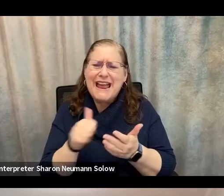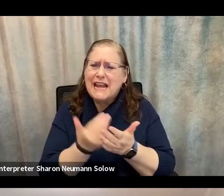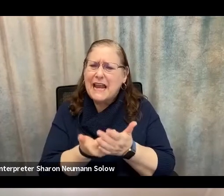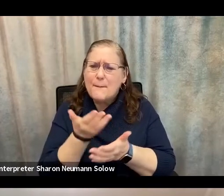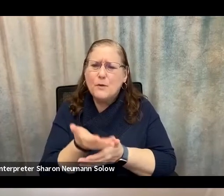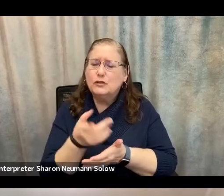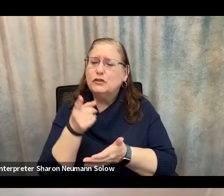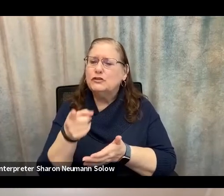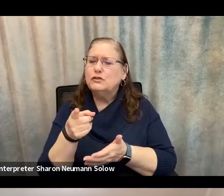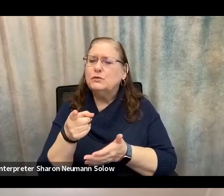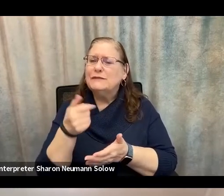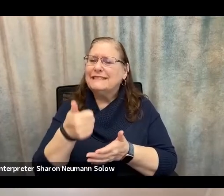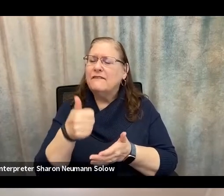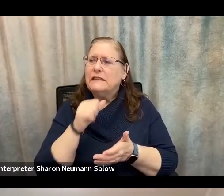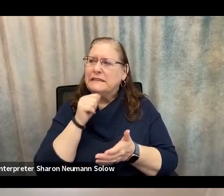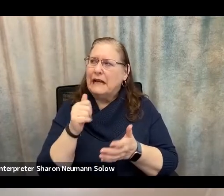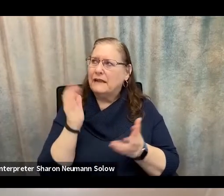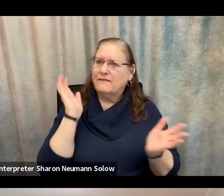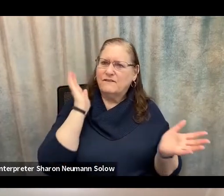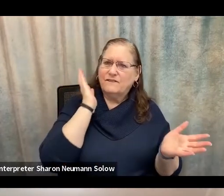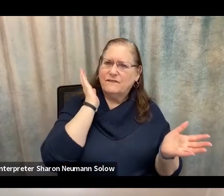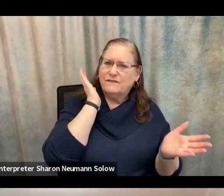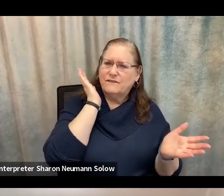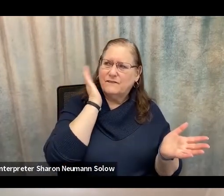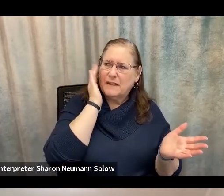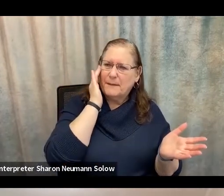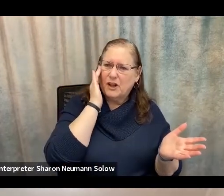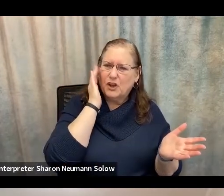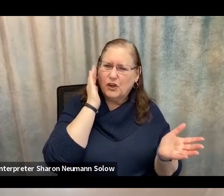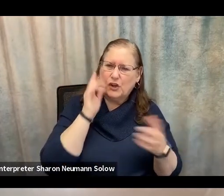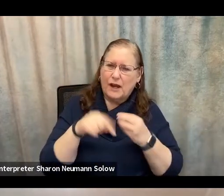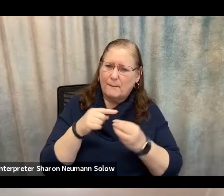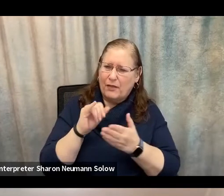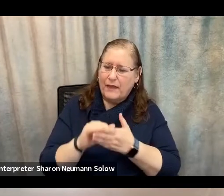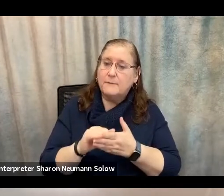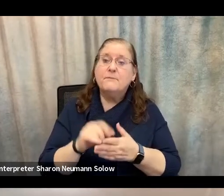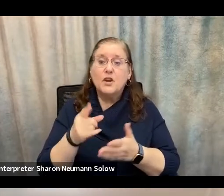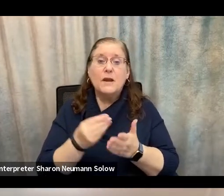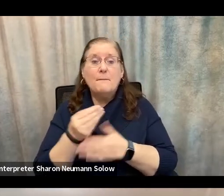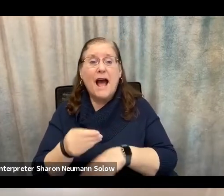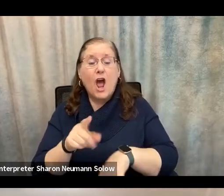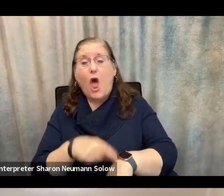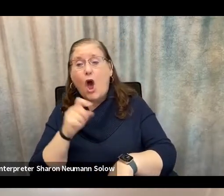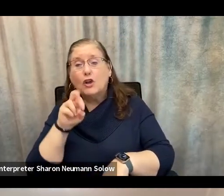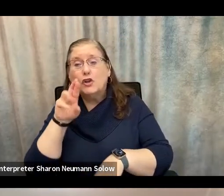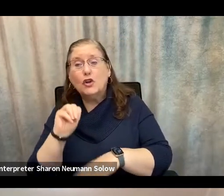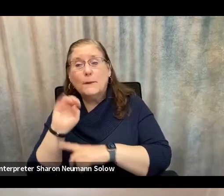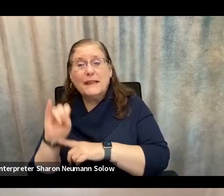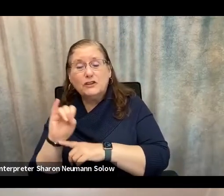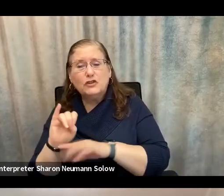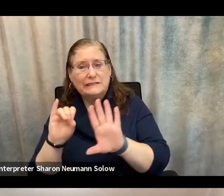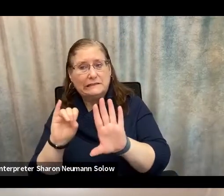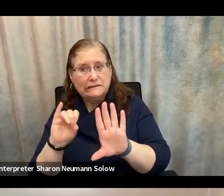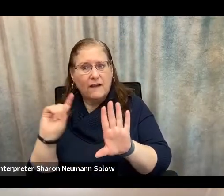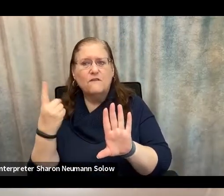you're not familiar with. So before you buy long-term insurance, we just want to sort of throw some